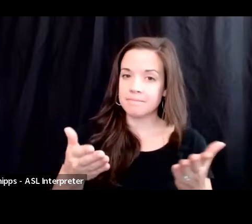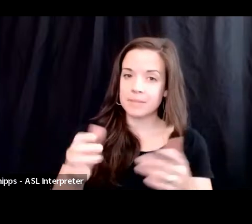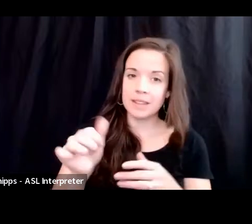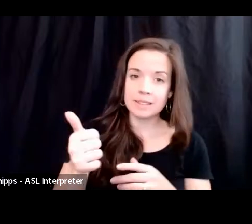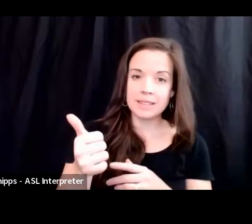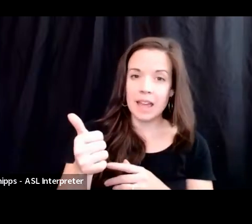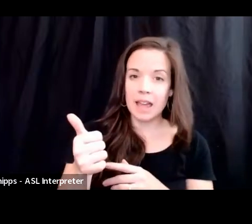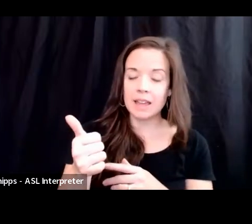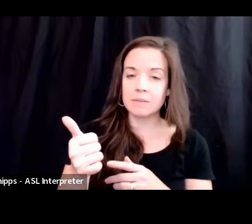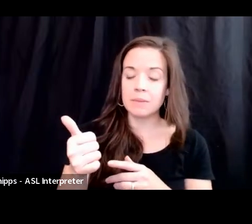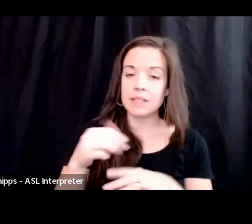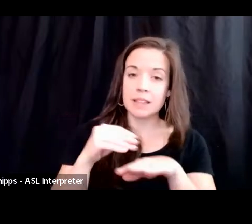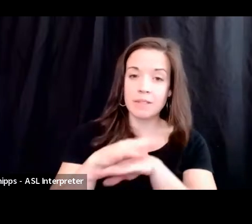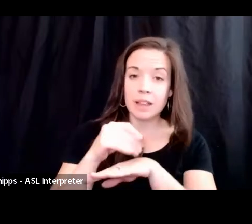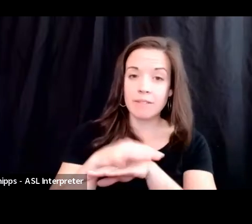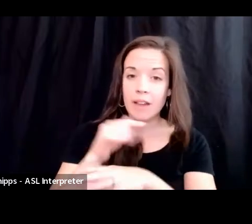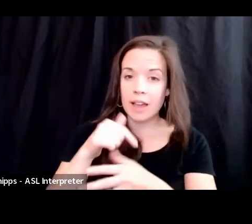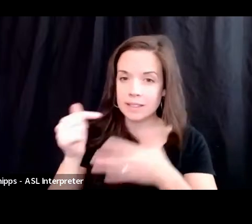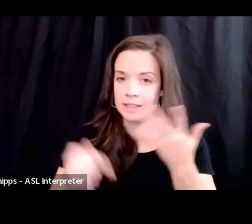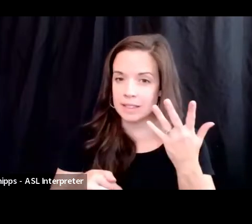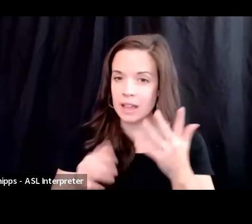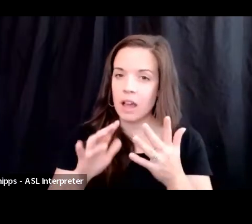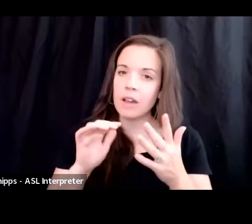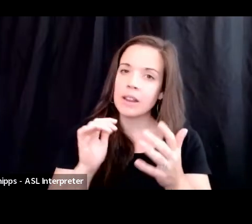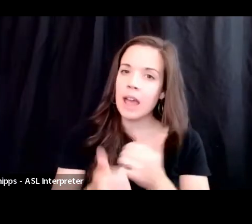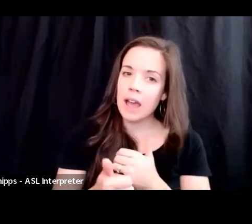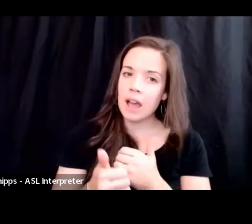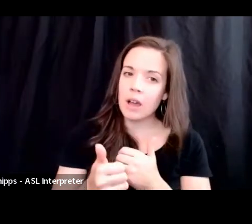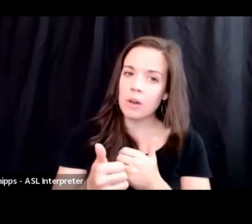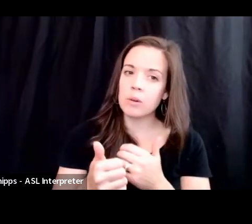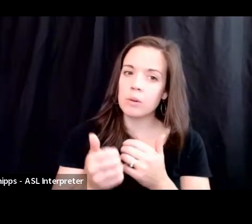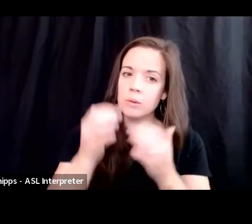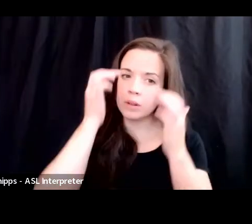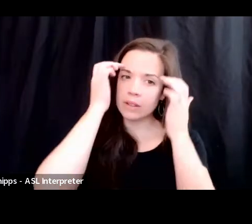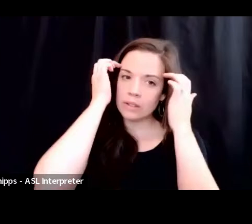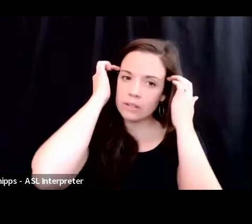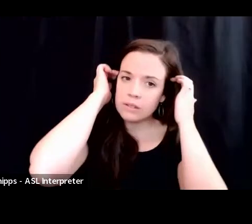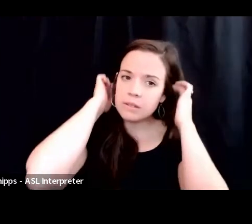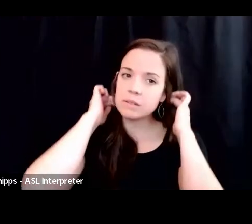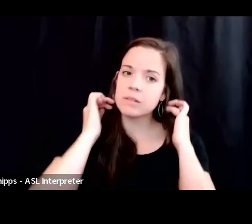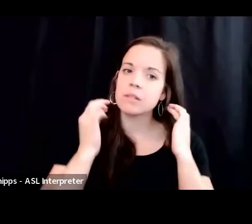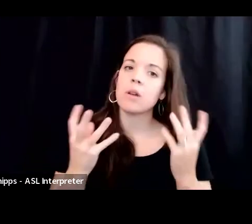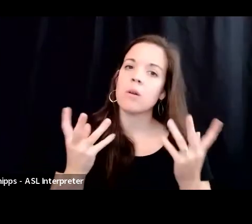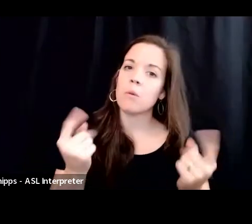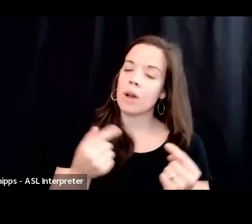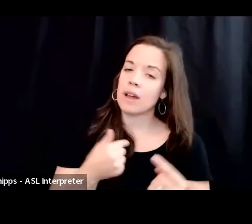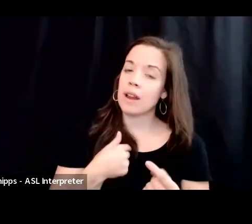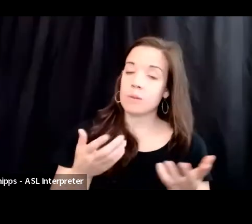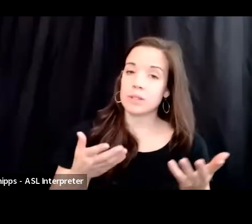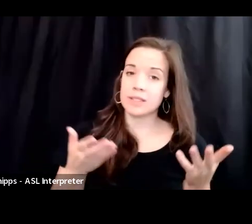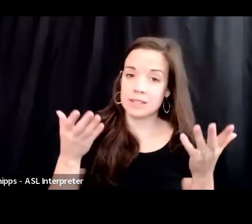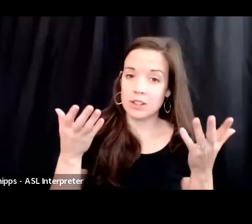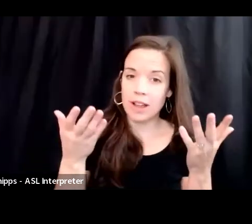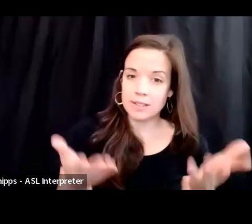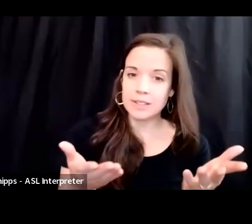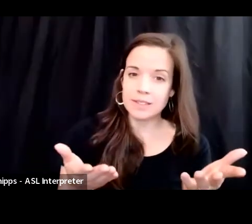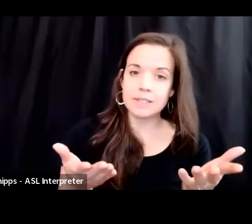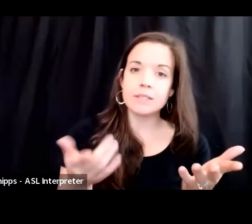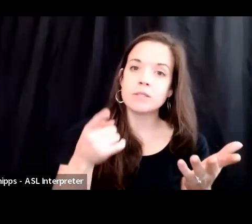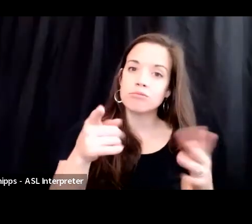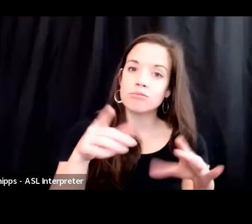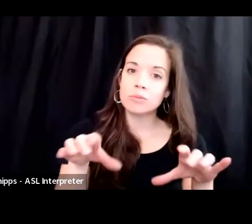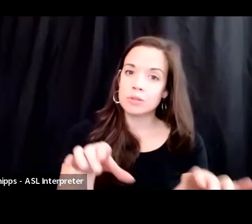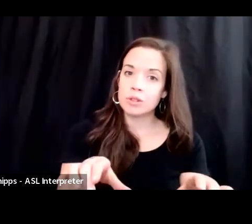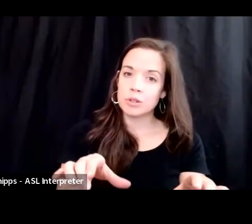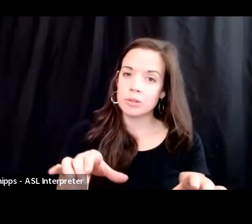pieces of advice on what I would suggest you do when